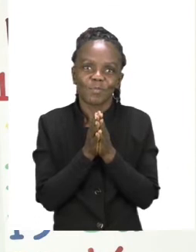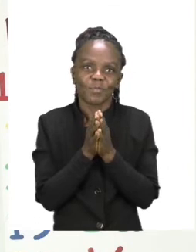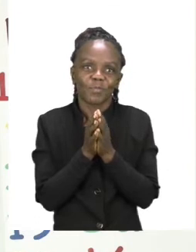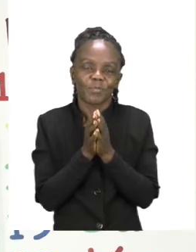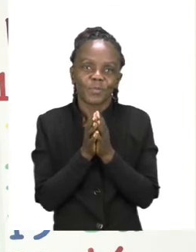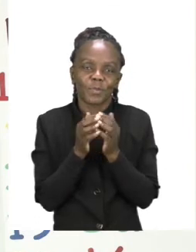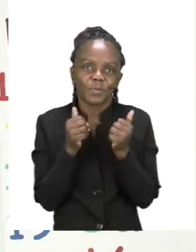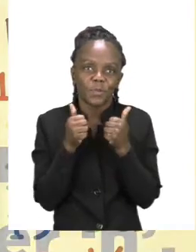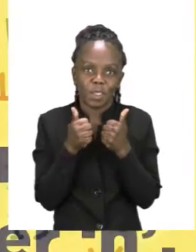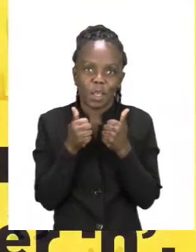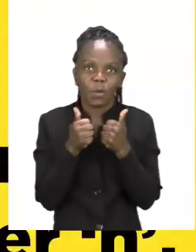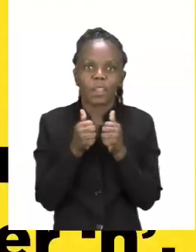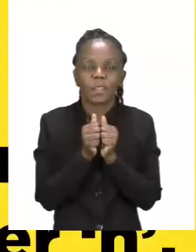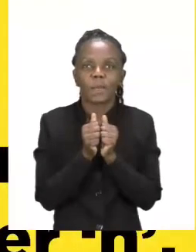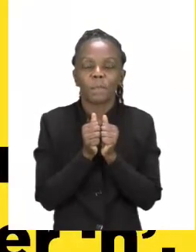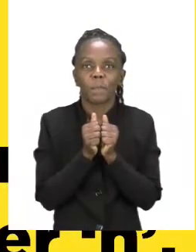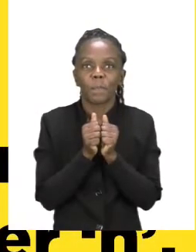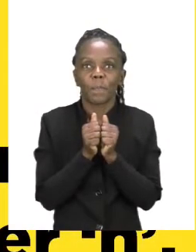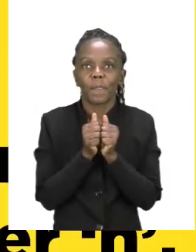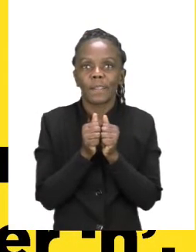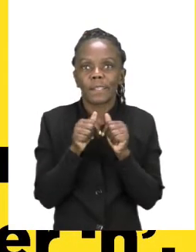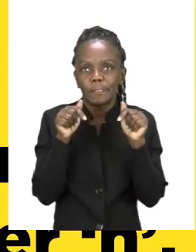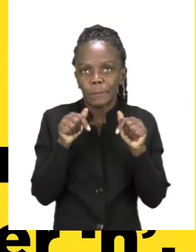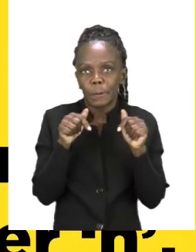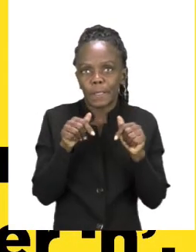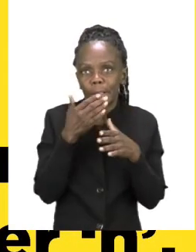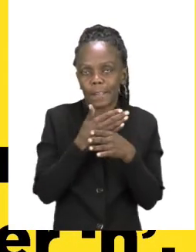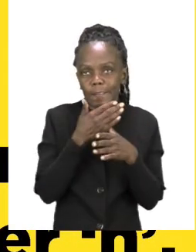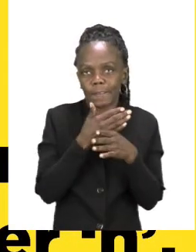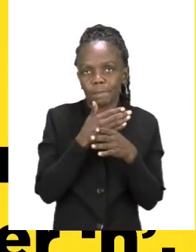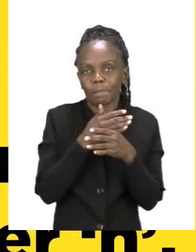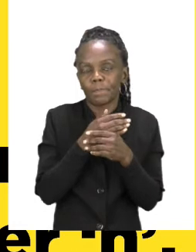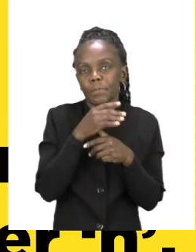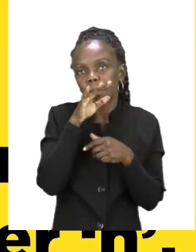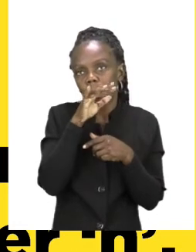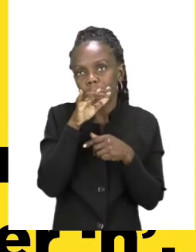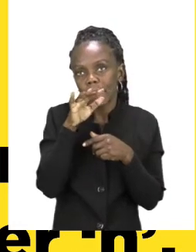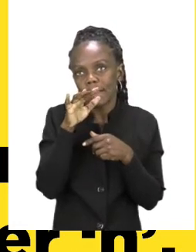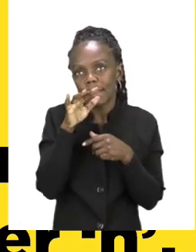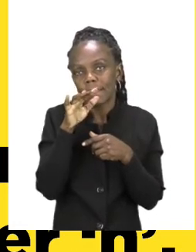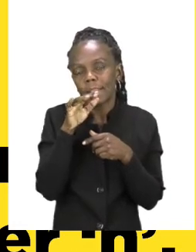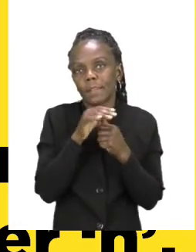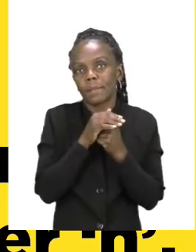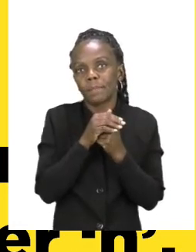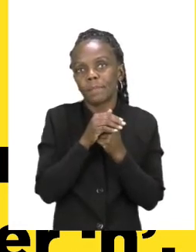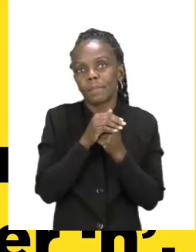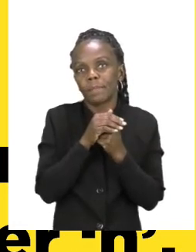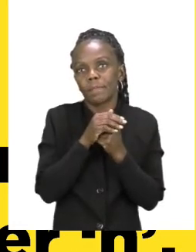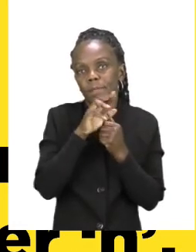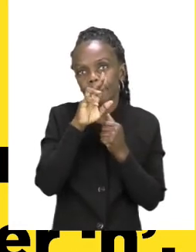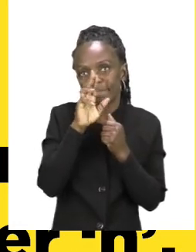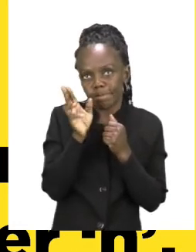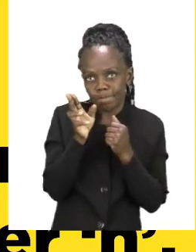are ready. For today's lesson we will be talking about the letter H.